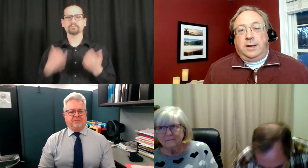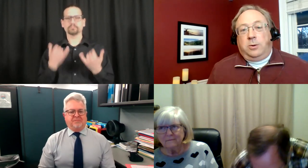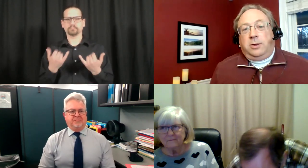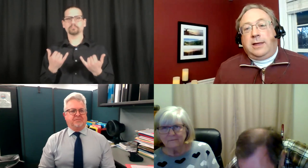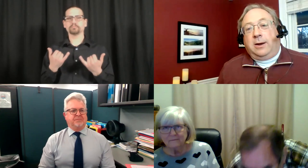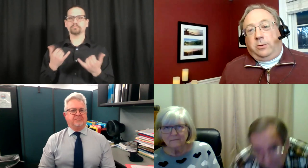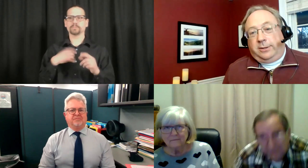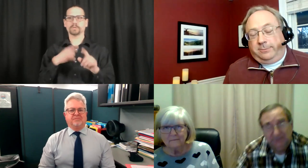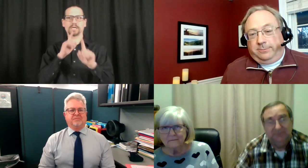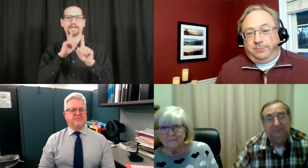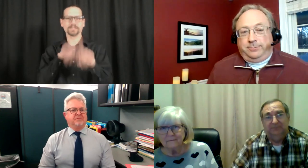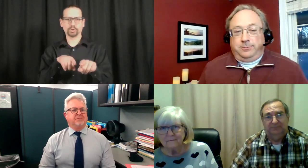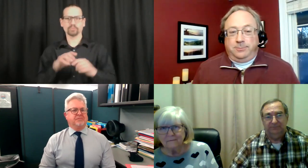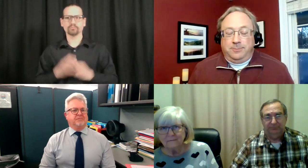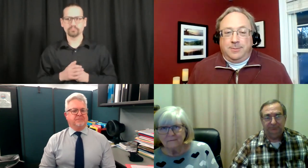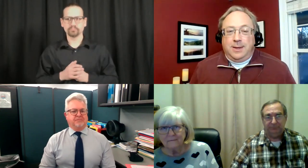Well, you don't look that old.